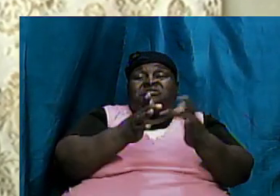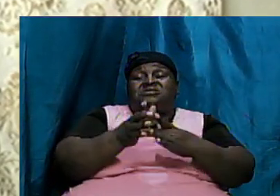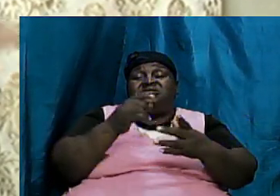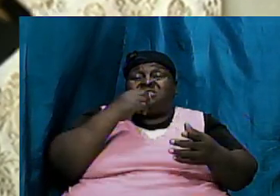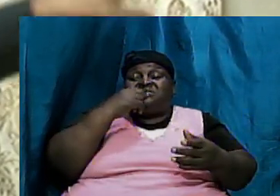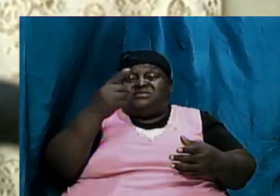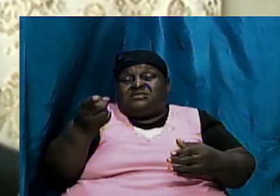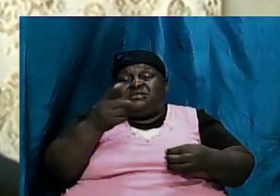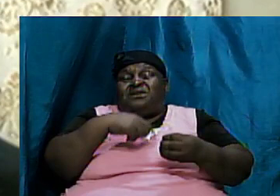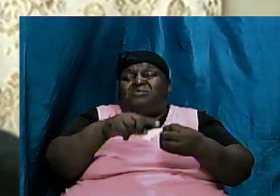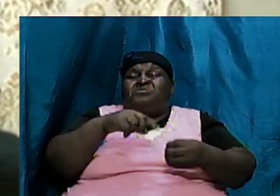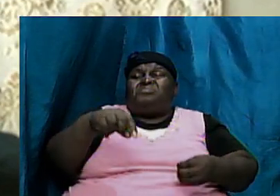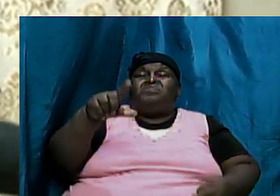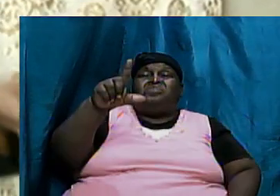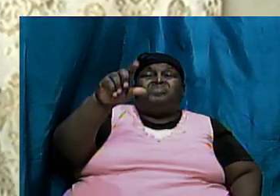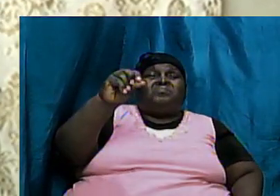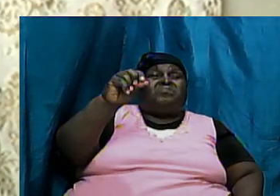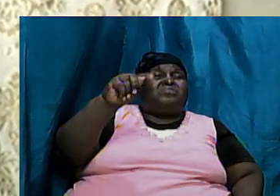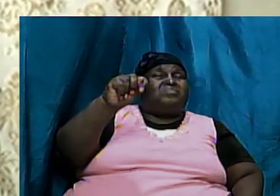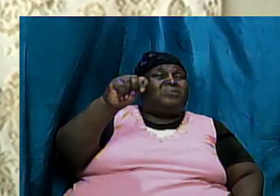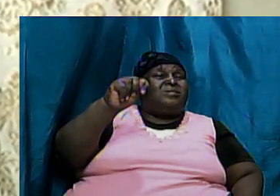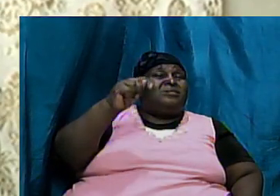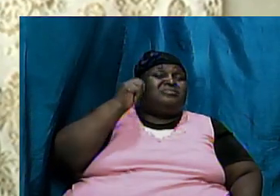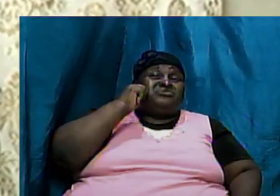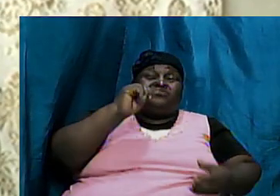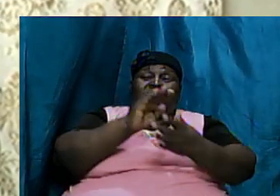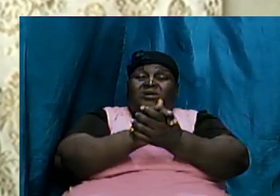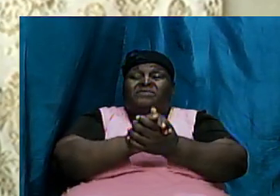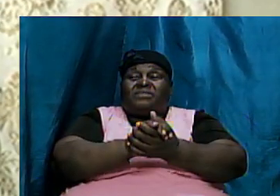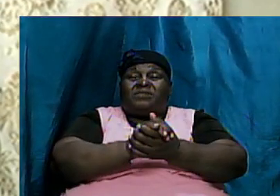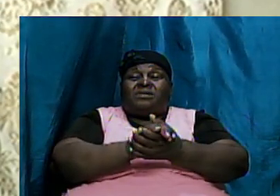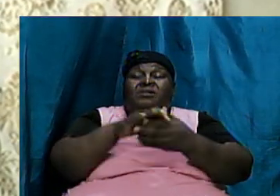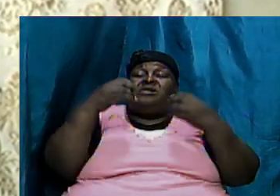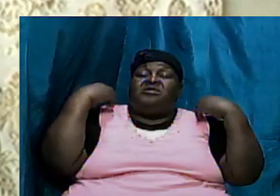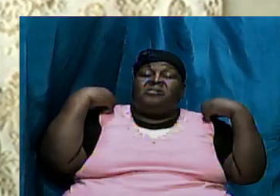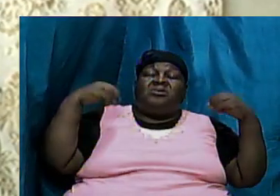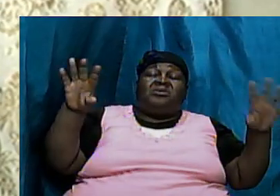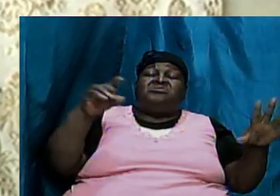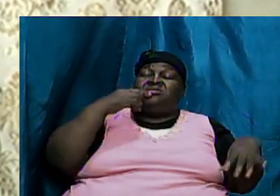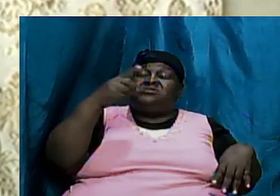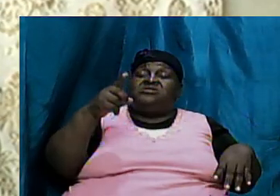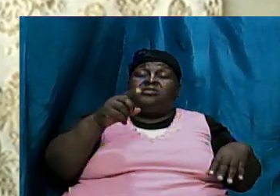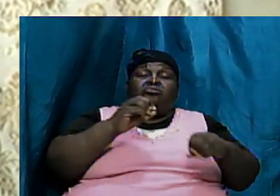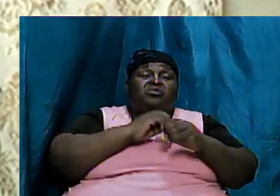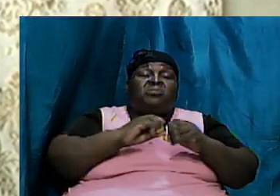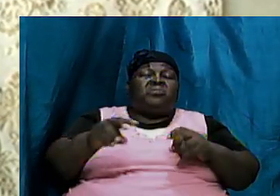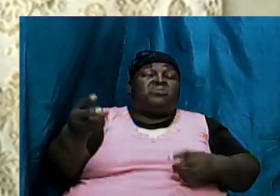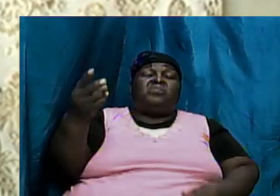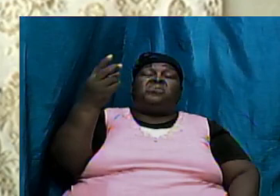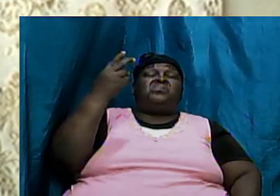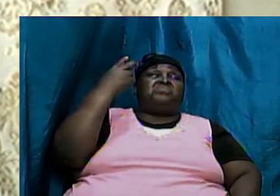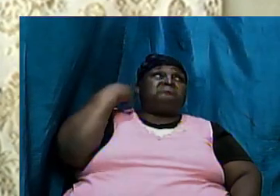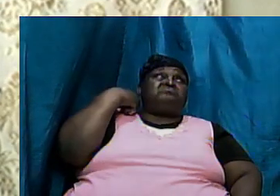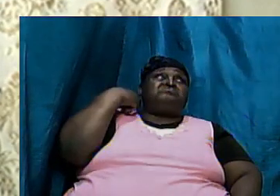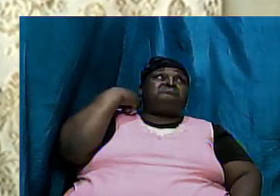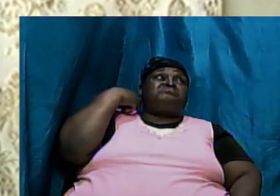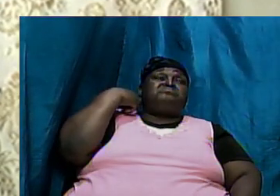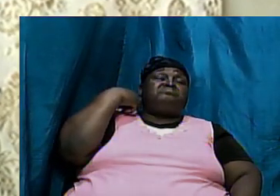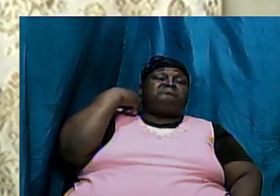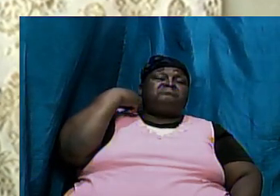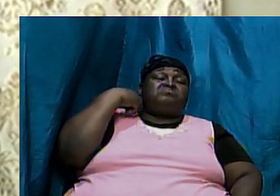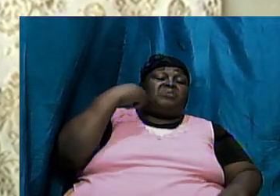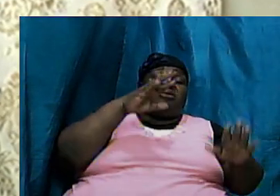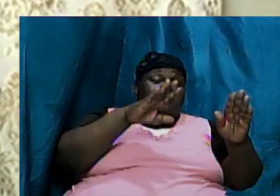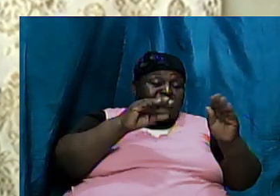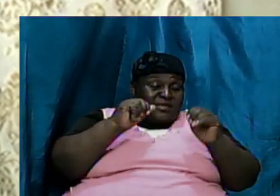why because she looked back the angels instructed don't even look back you're leaving your material